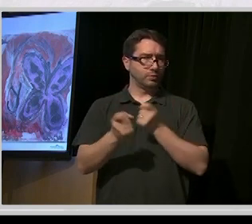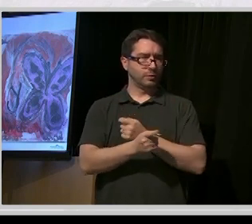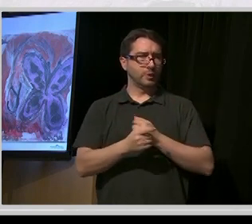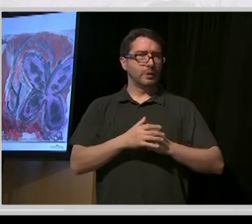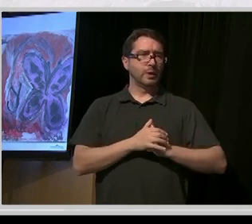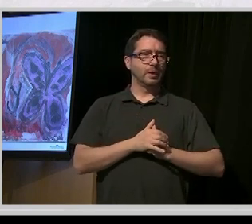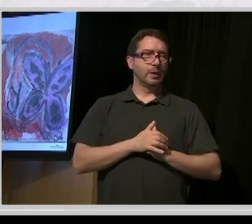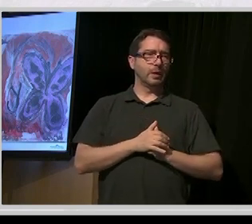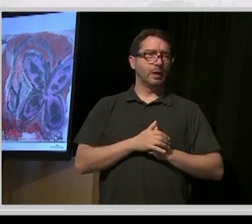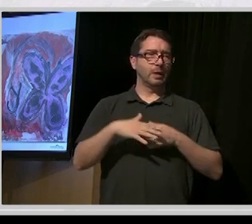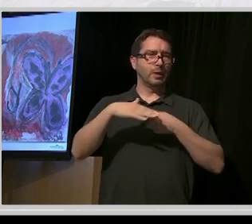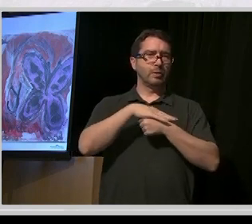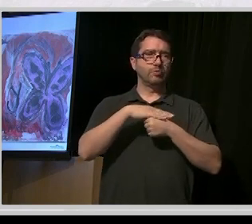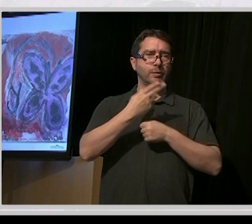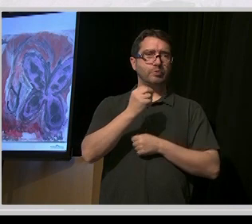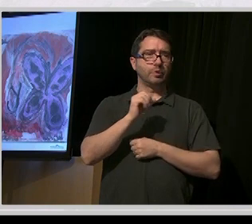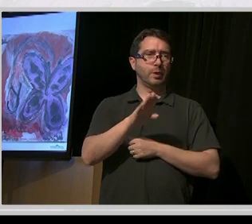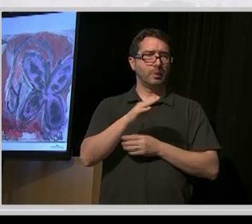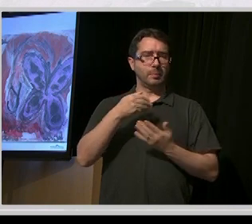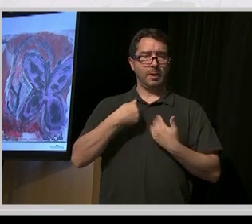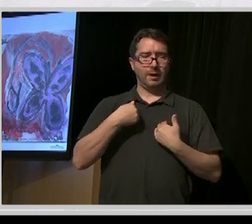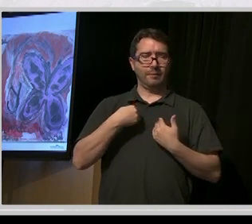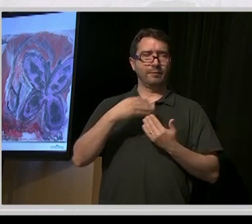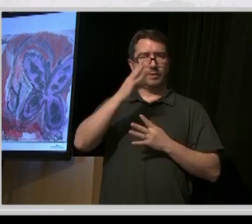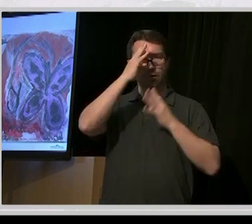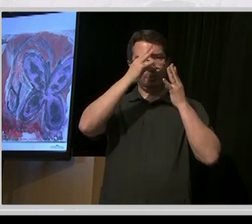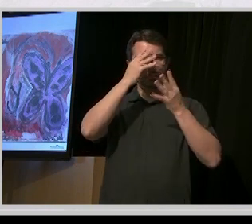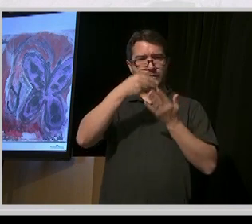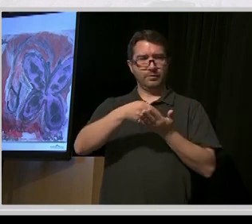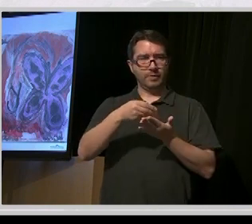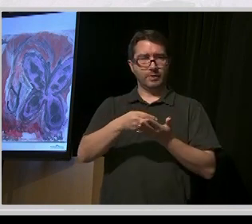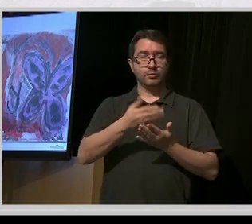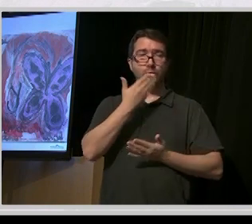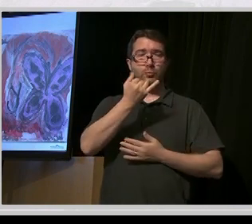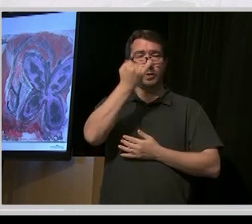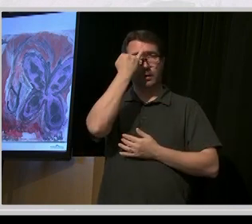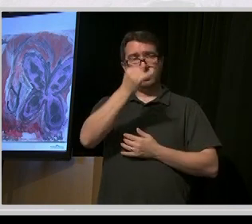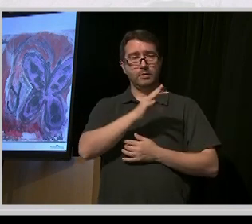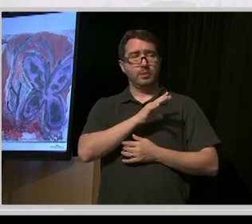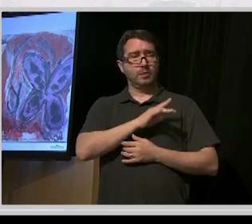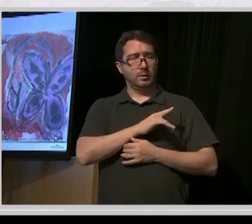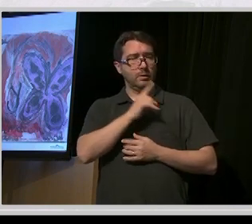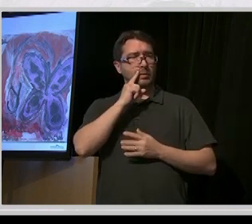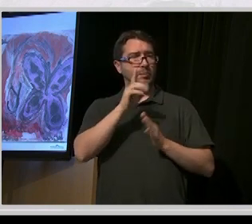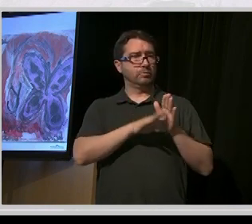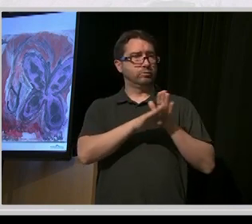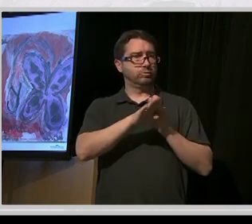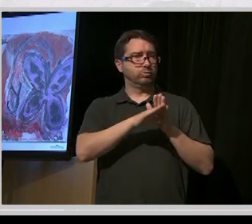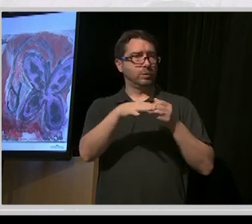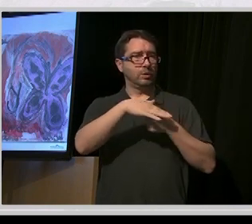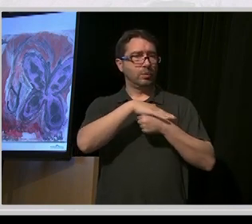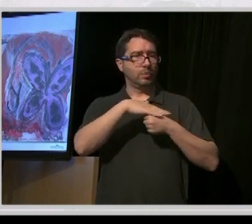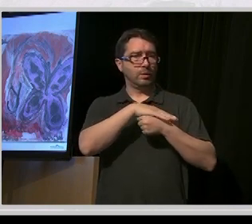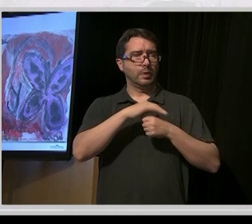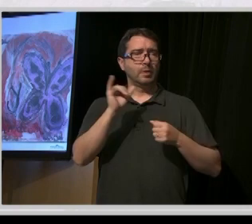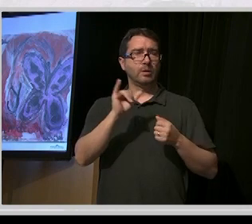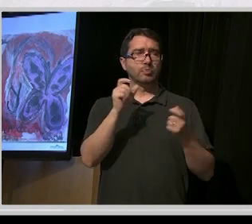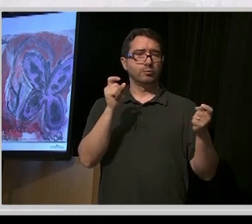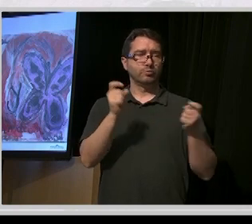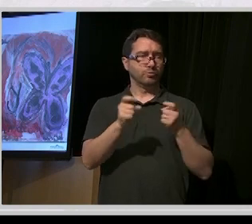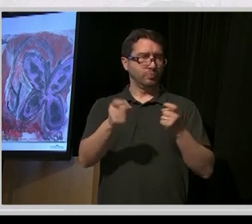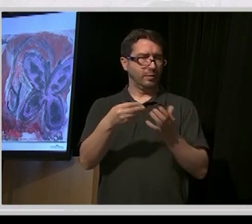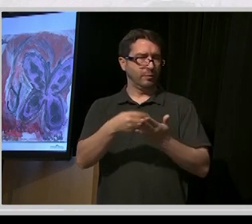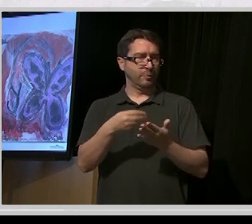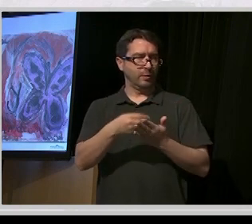note, the regional hubs will have an innovation fund. So great ideas about building capability locally. And also there will be a transition fund for